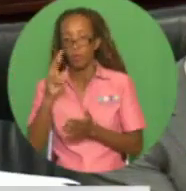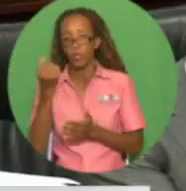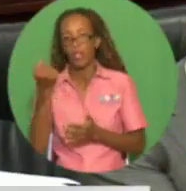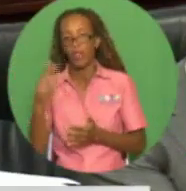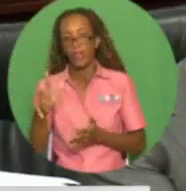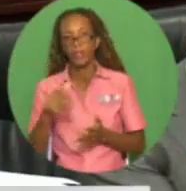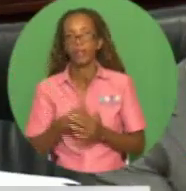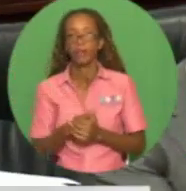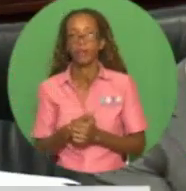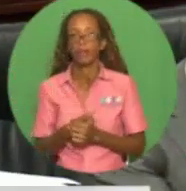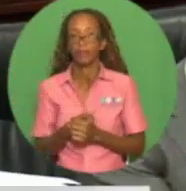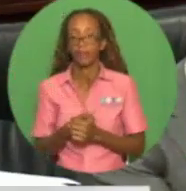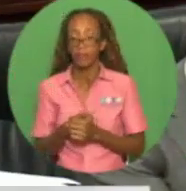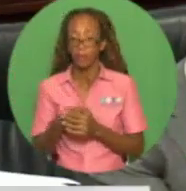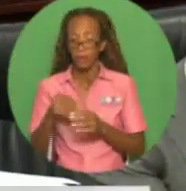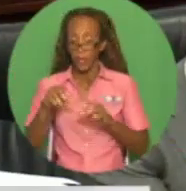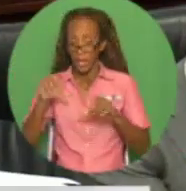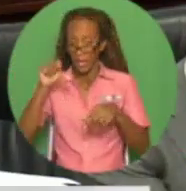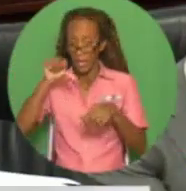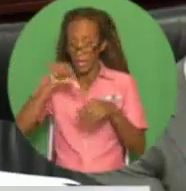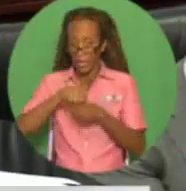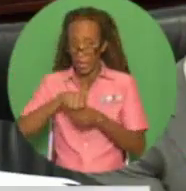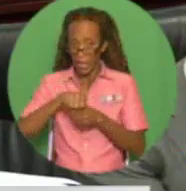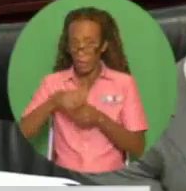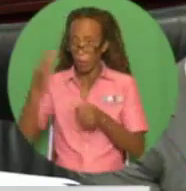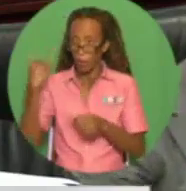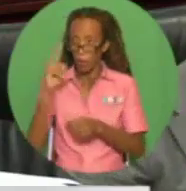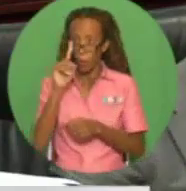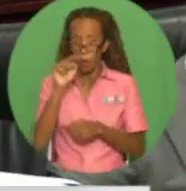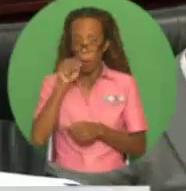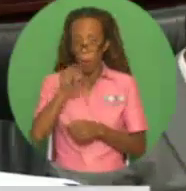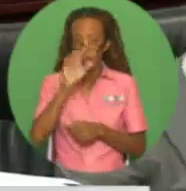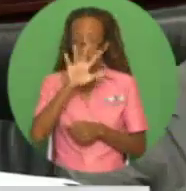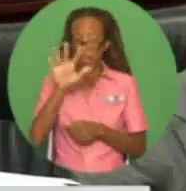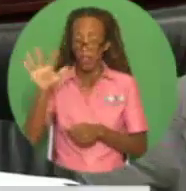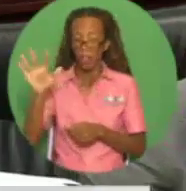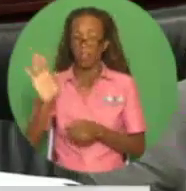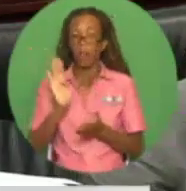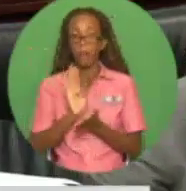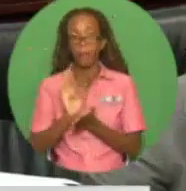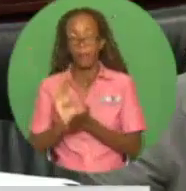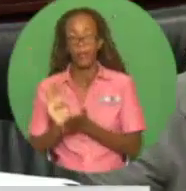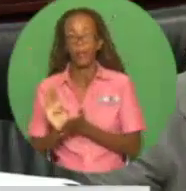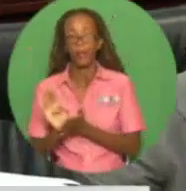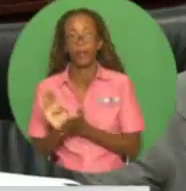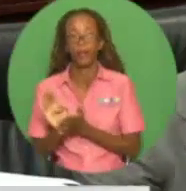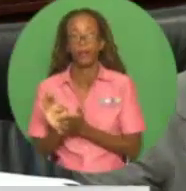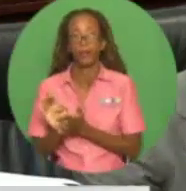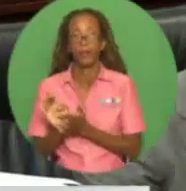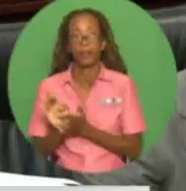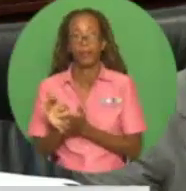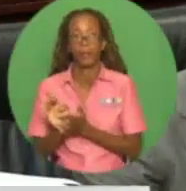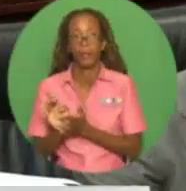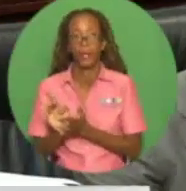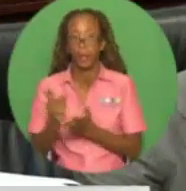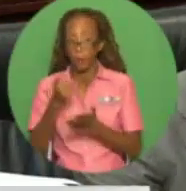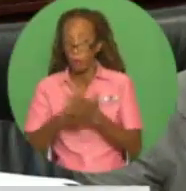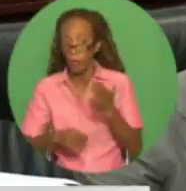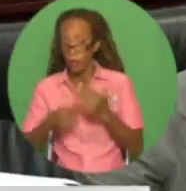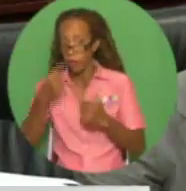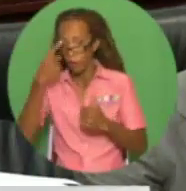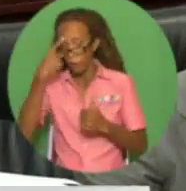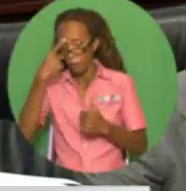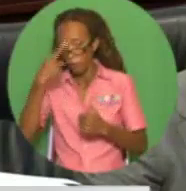unfinished gas liquids plant rose from $1.55 billion to $3.15 billion. The cost of the ultra-low